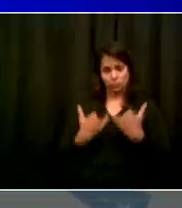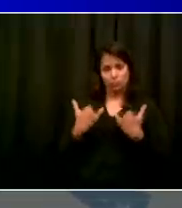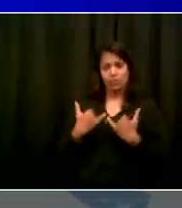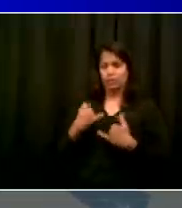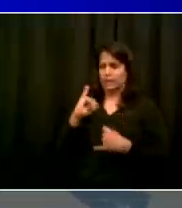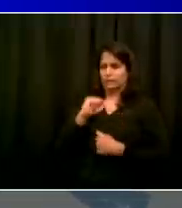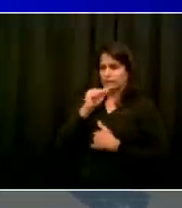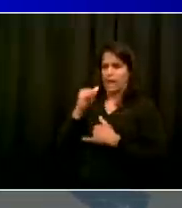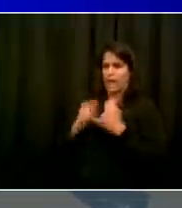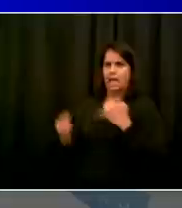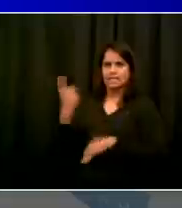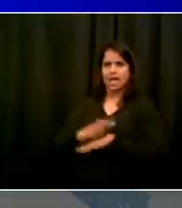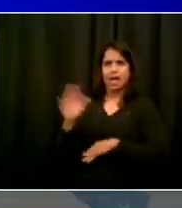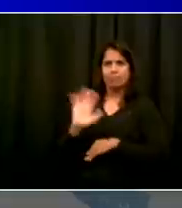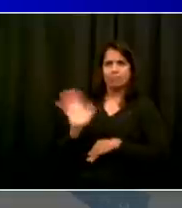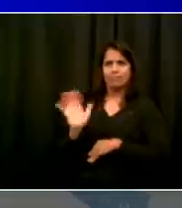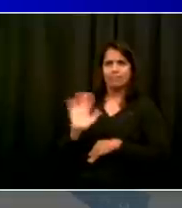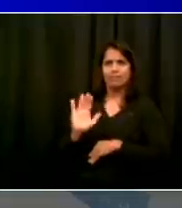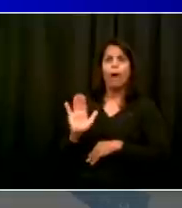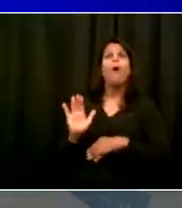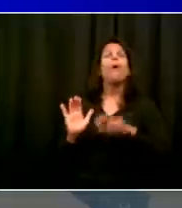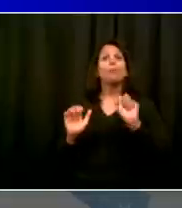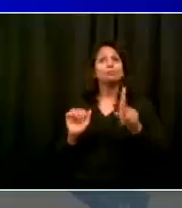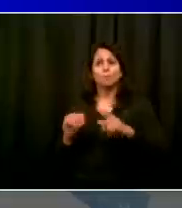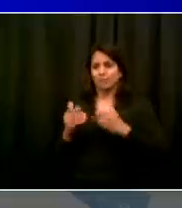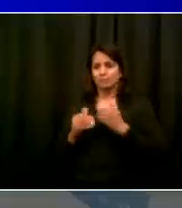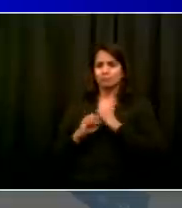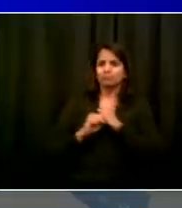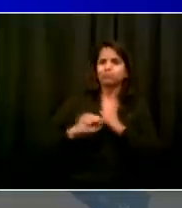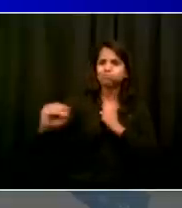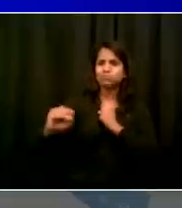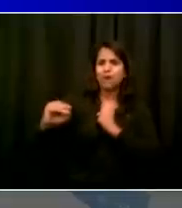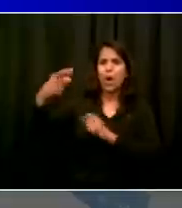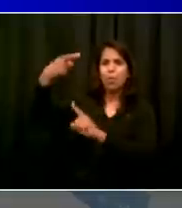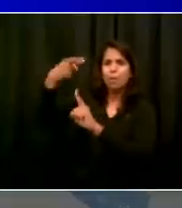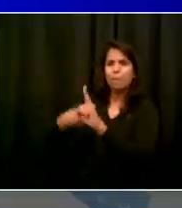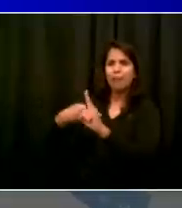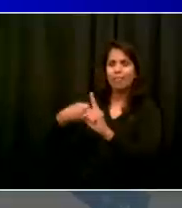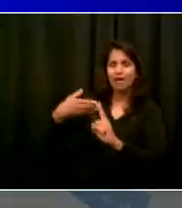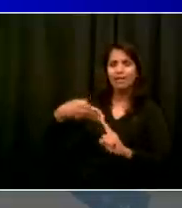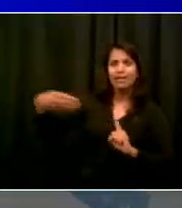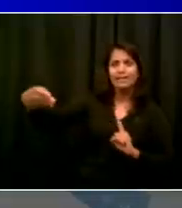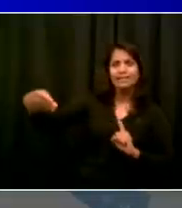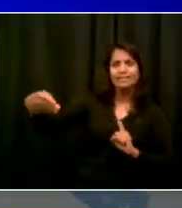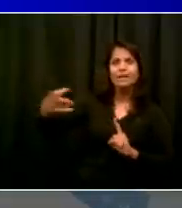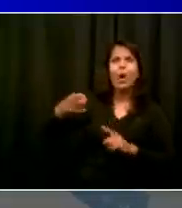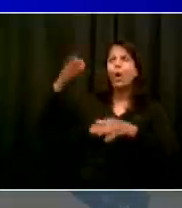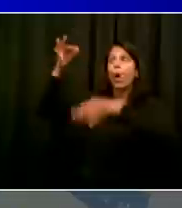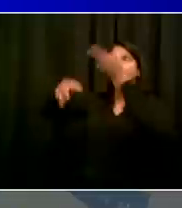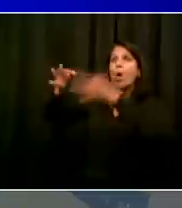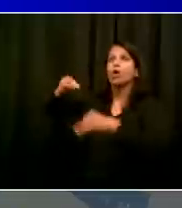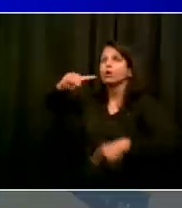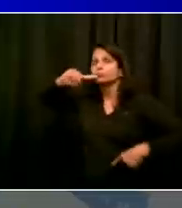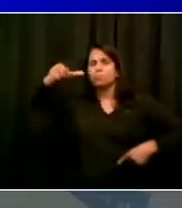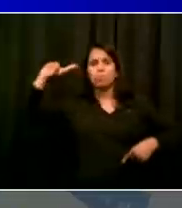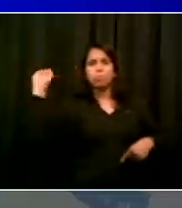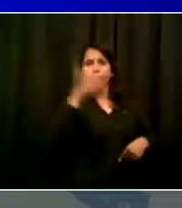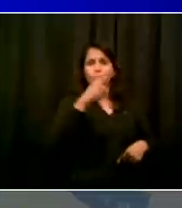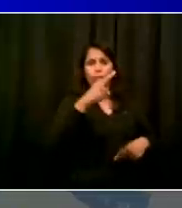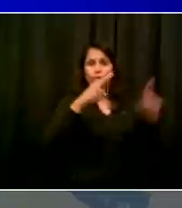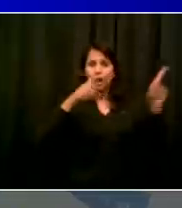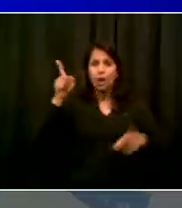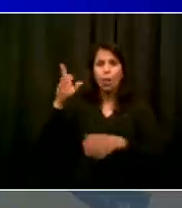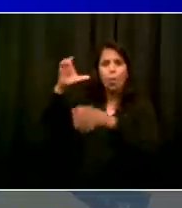now, because regardless of what's happening in the courts, the facts on the ground matter. So, if you haven't filled out the census, do it right now. It takes all of ten minutes.